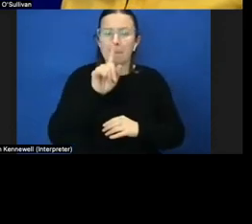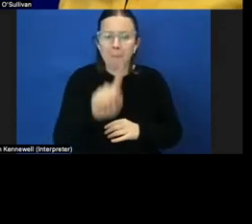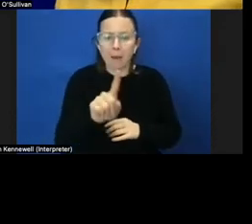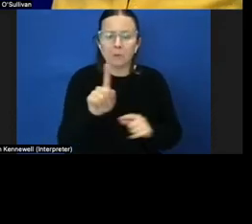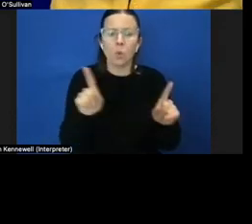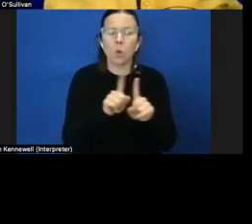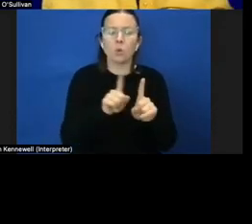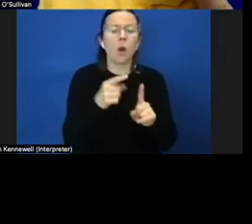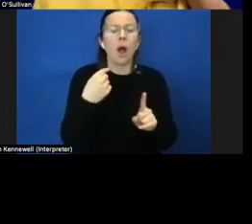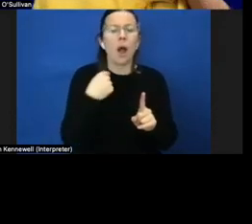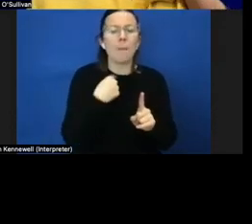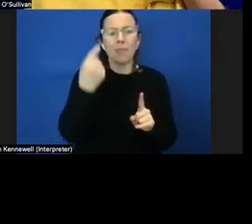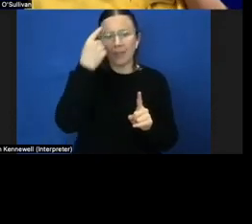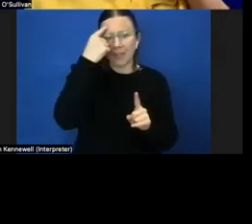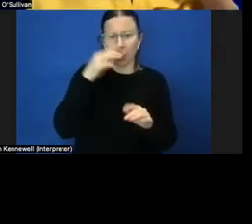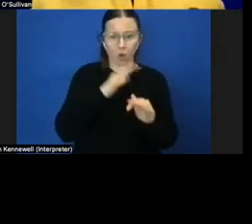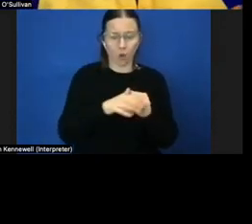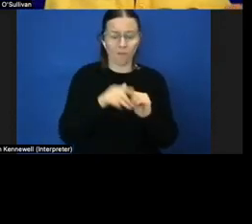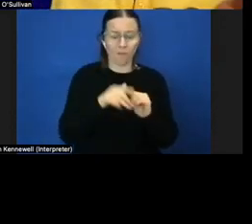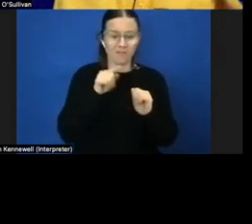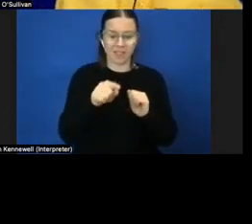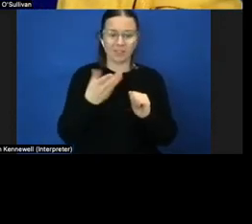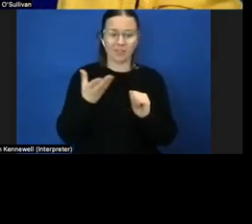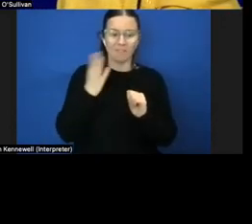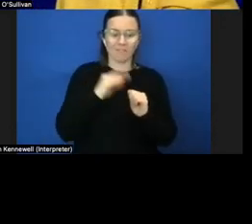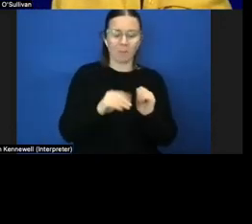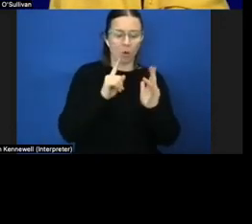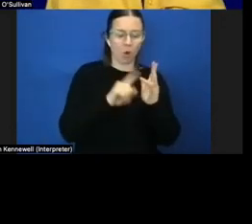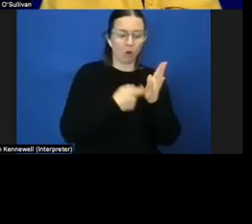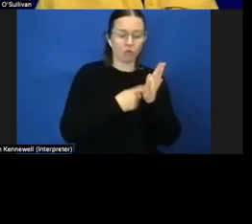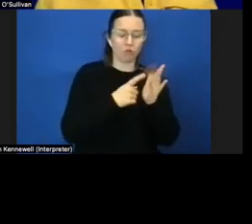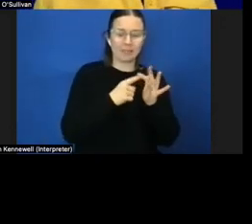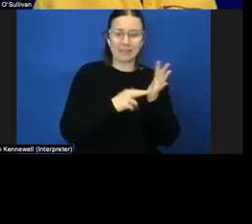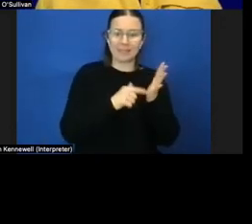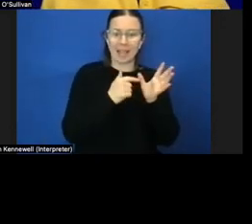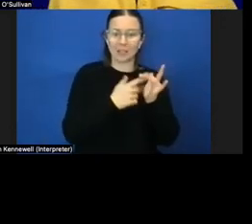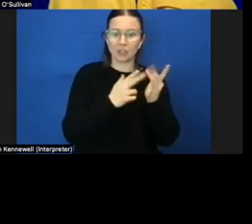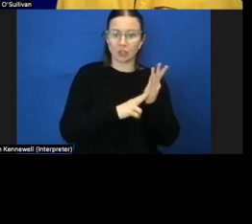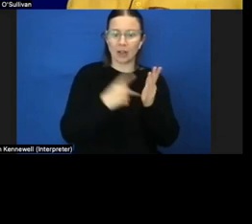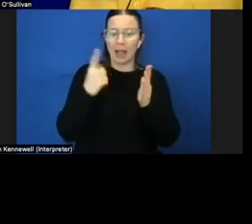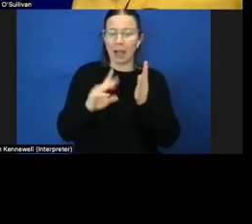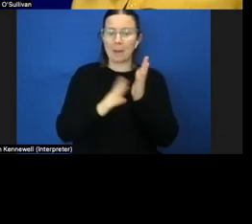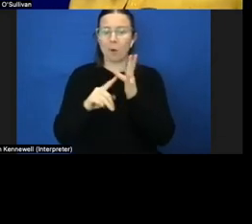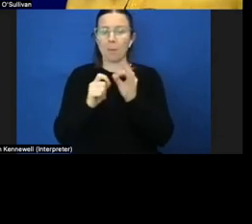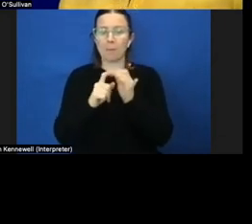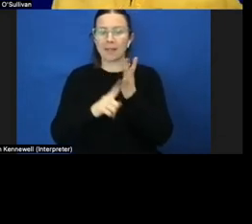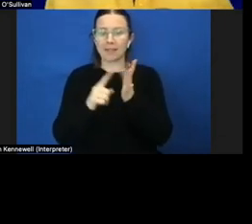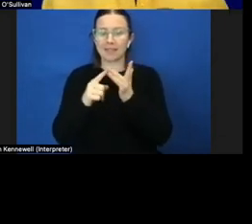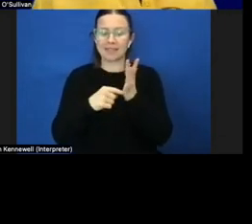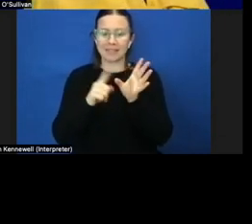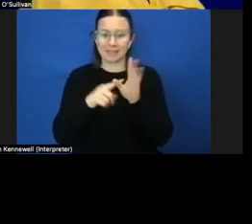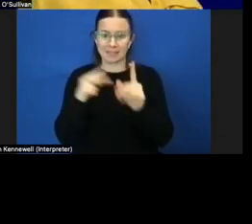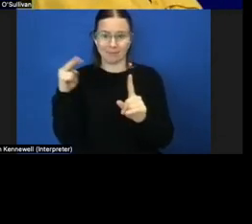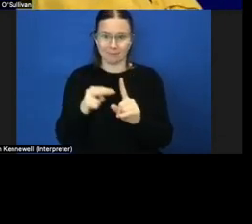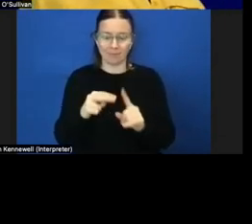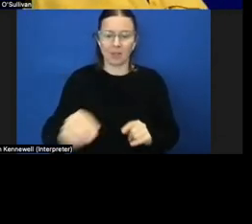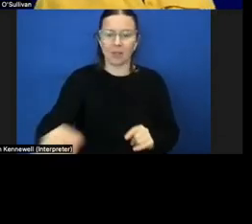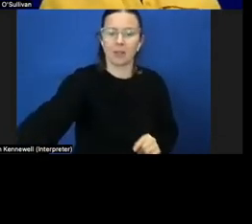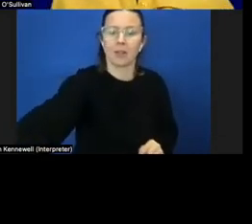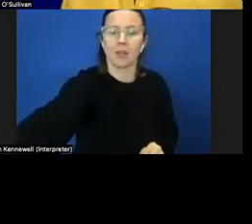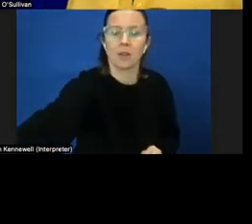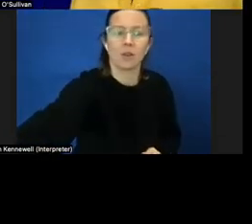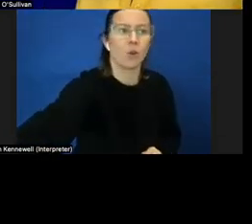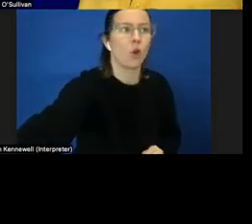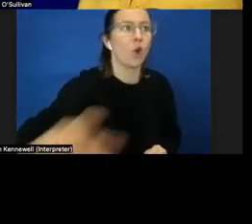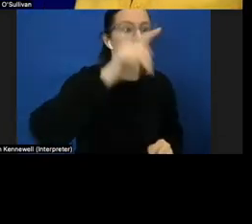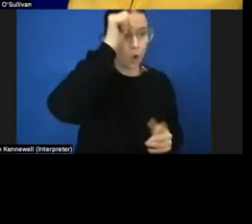thinking about it from an orientation and mobility context um so orientation is knowing where you are and mobility is knowing where you